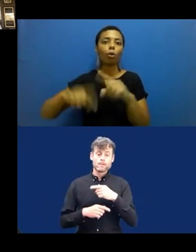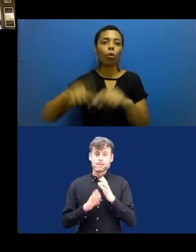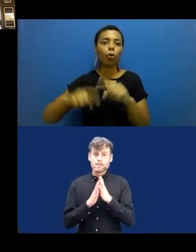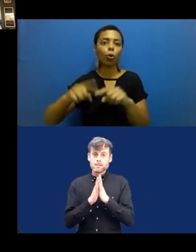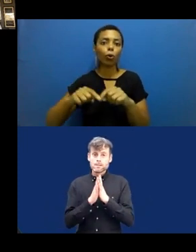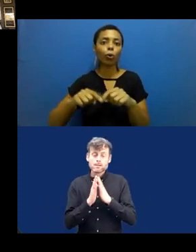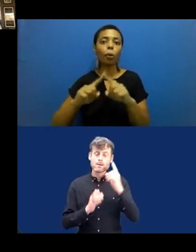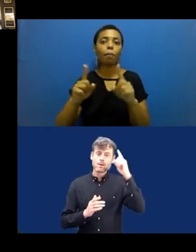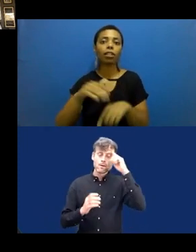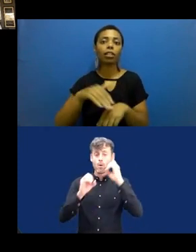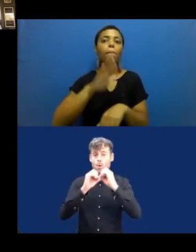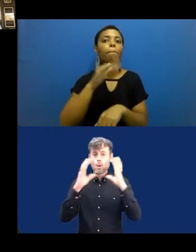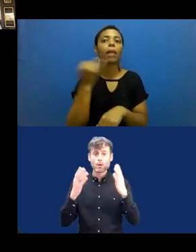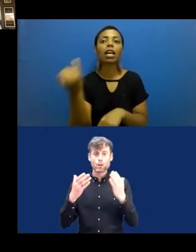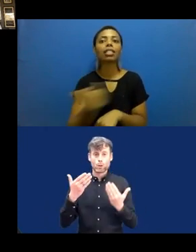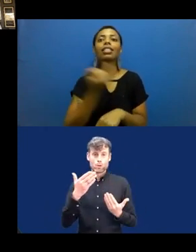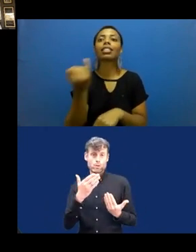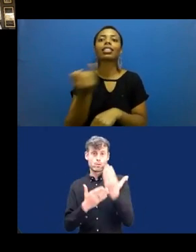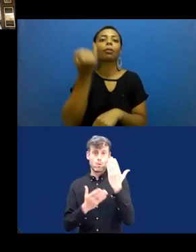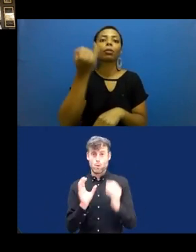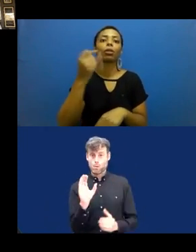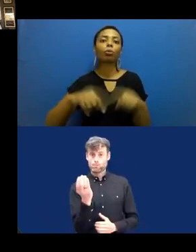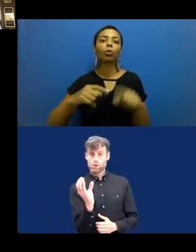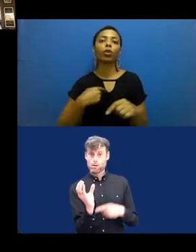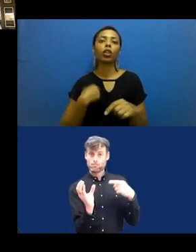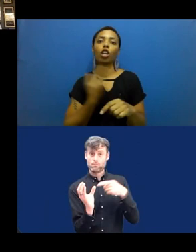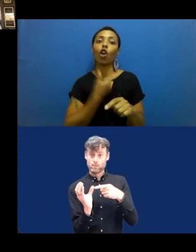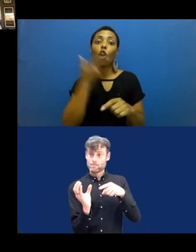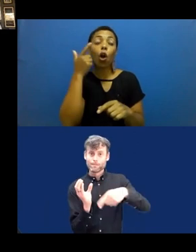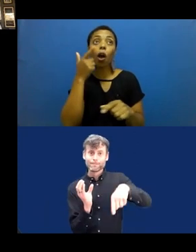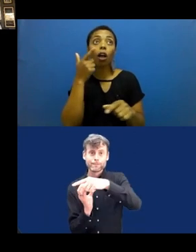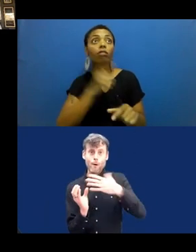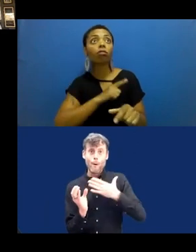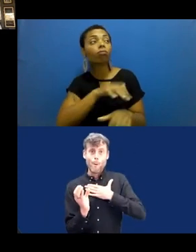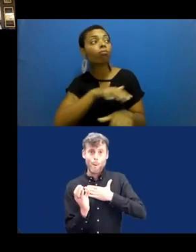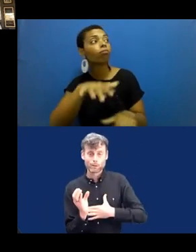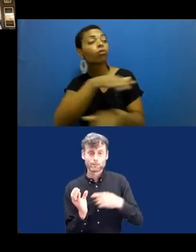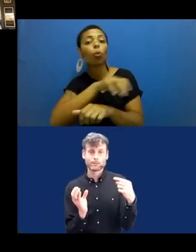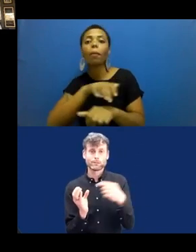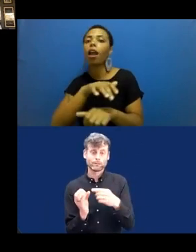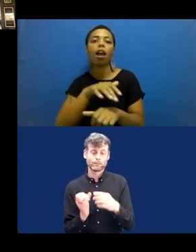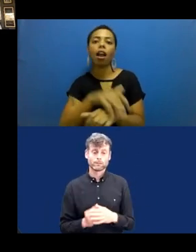has to be as close to the market as possible. We, of course, learn from other parties.